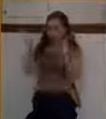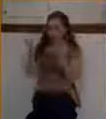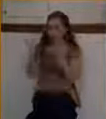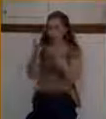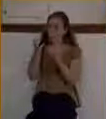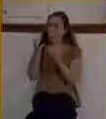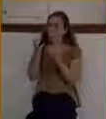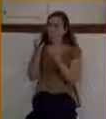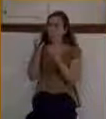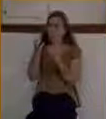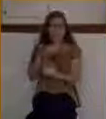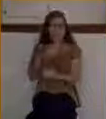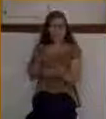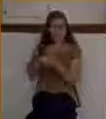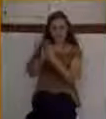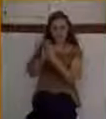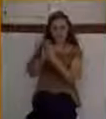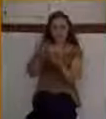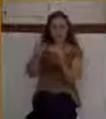He was asking for a miracle.